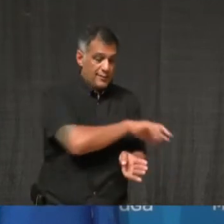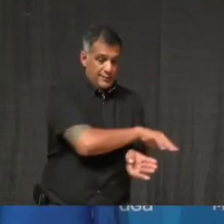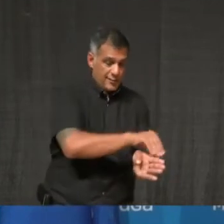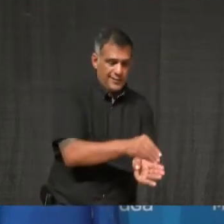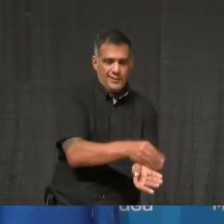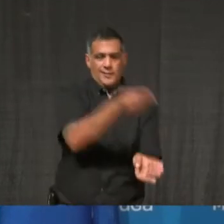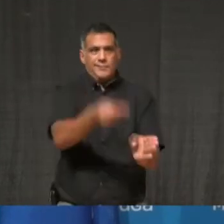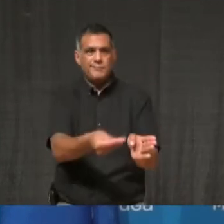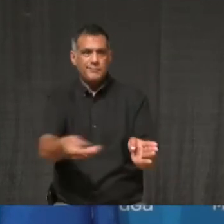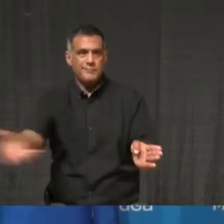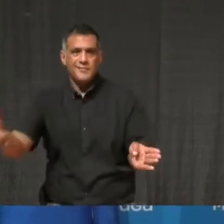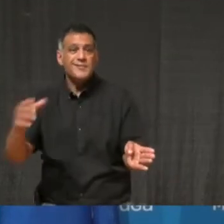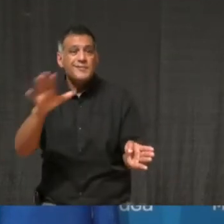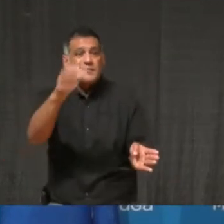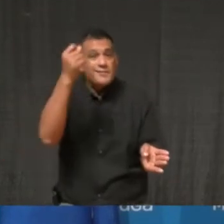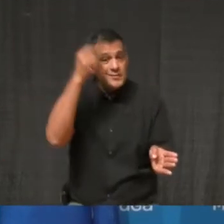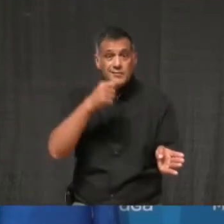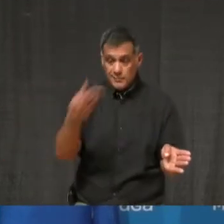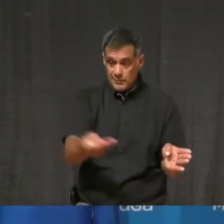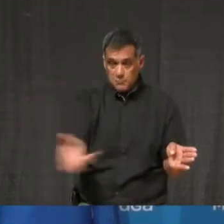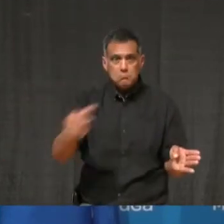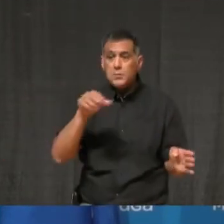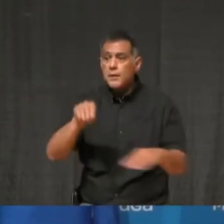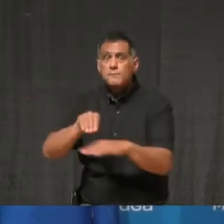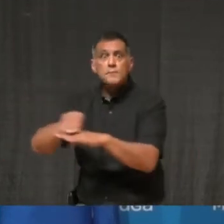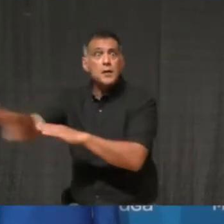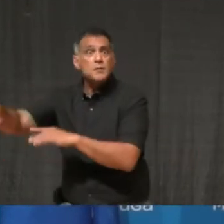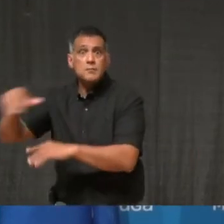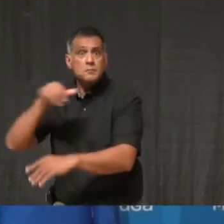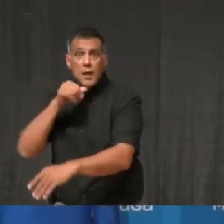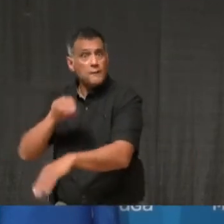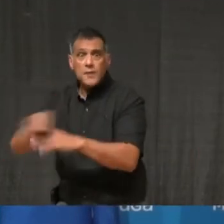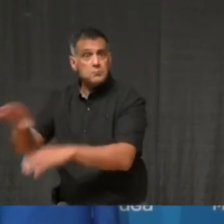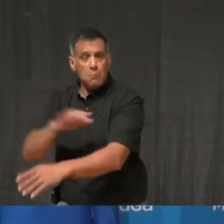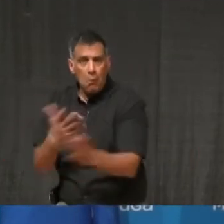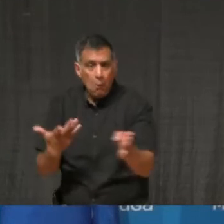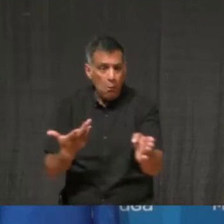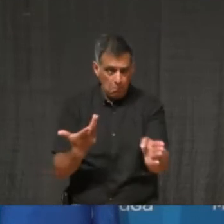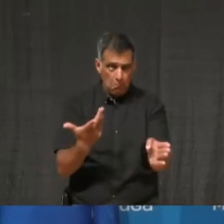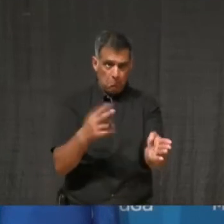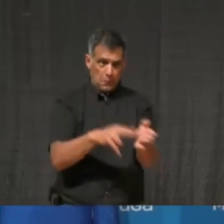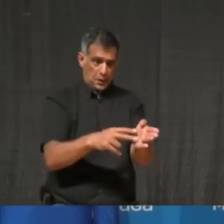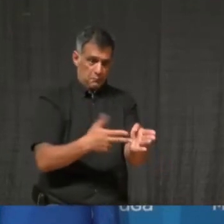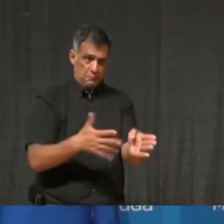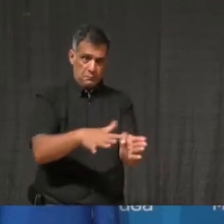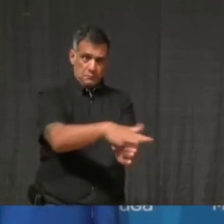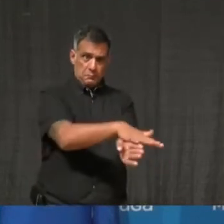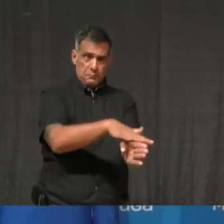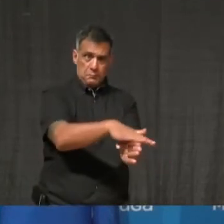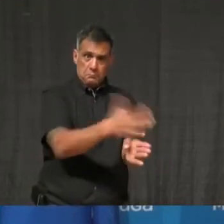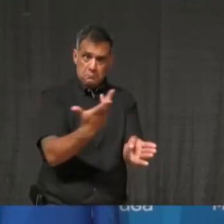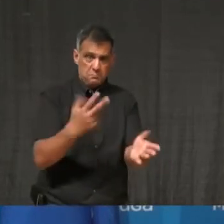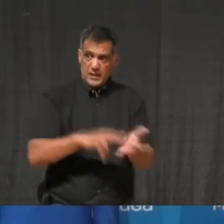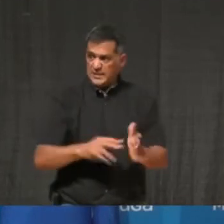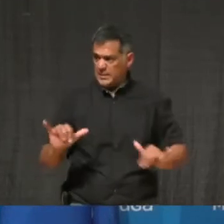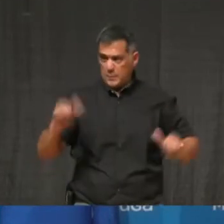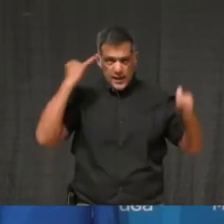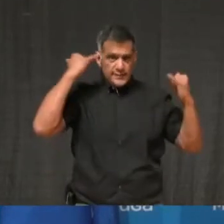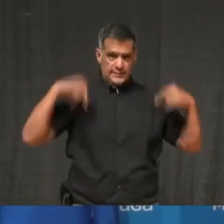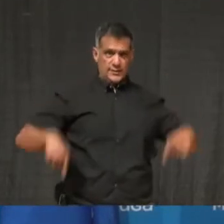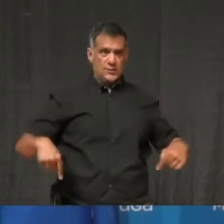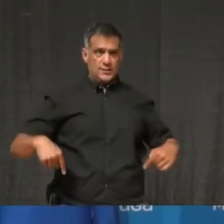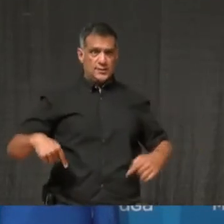cases, and I'm very hopeful that, you know, our restaurants, our bars, pubs, our gyms, let's include those two, have been very